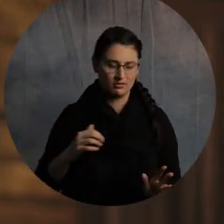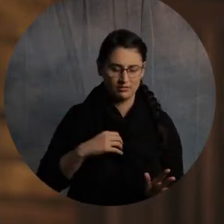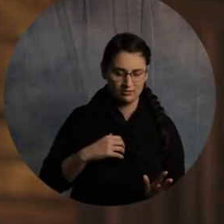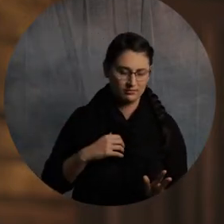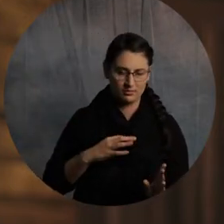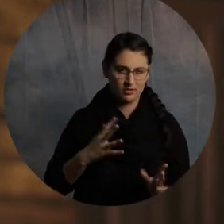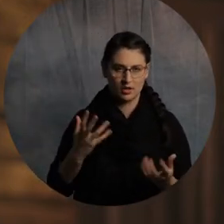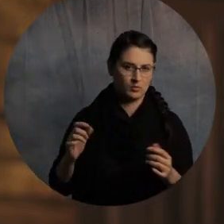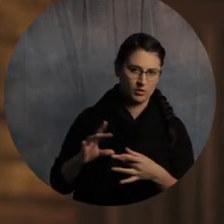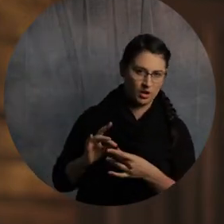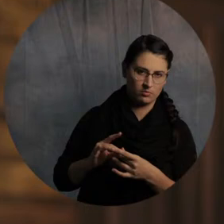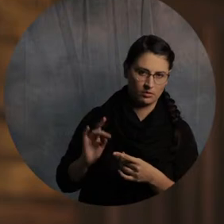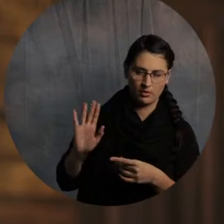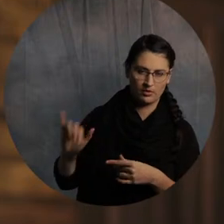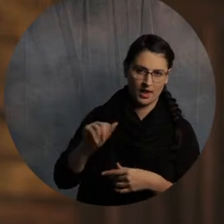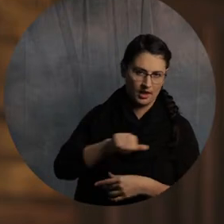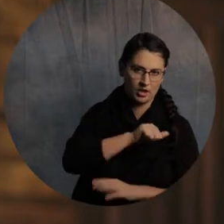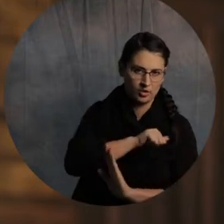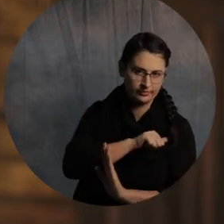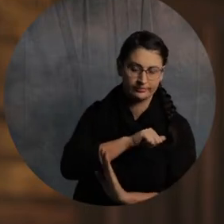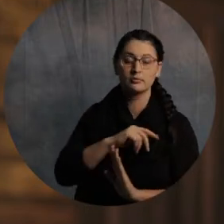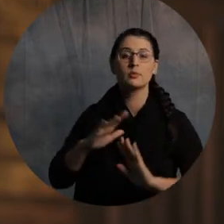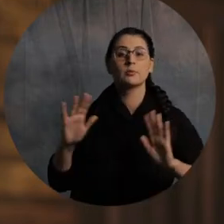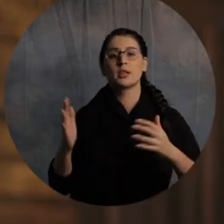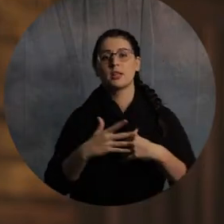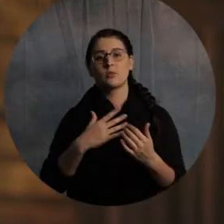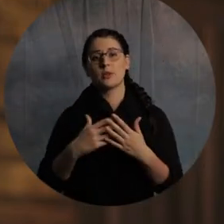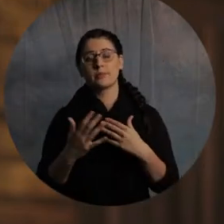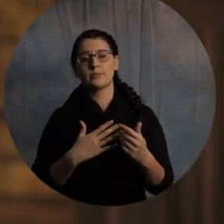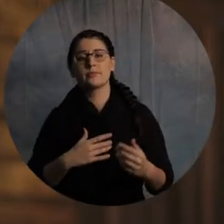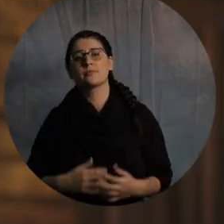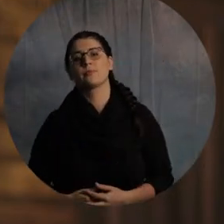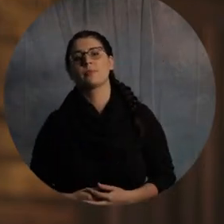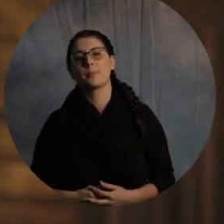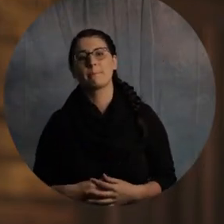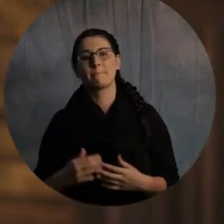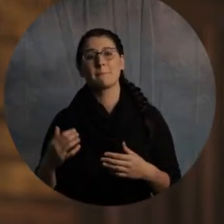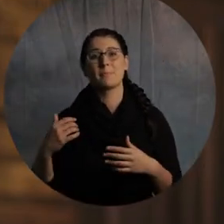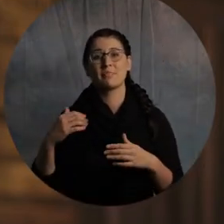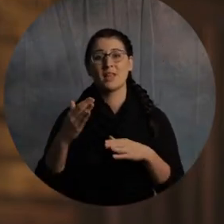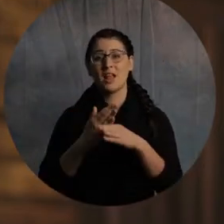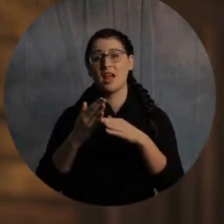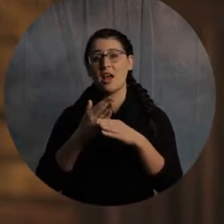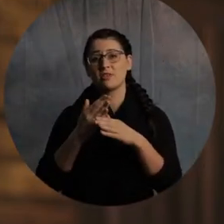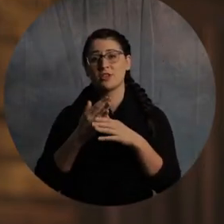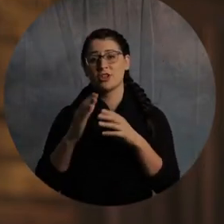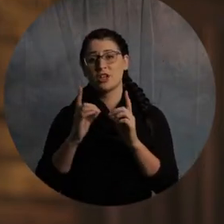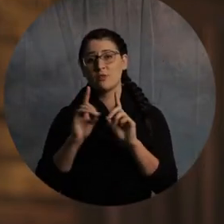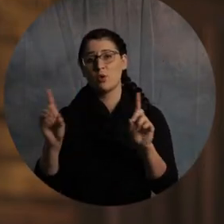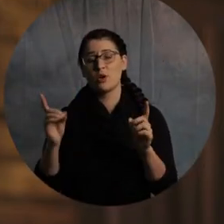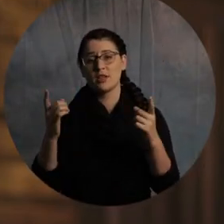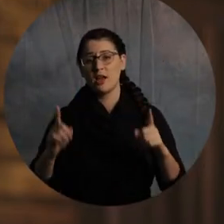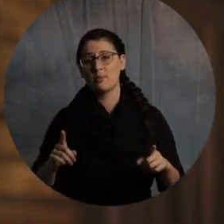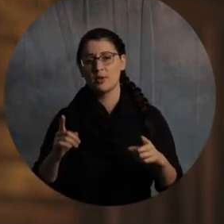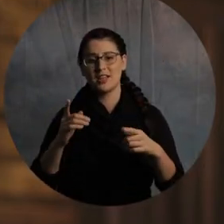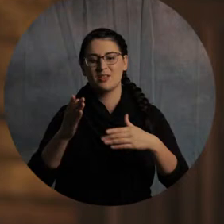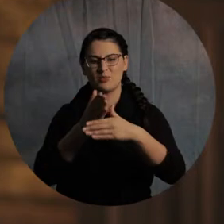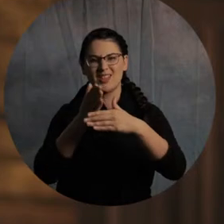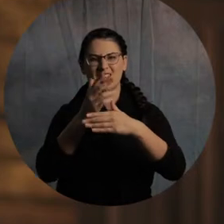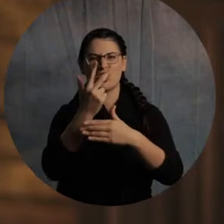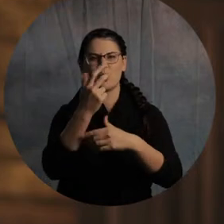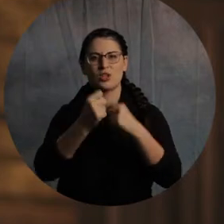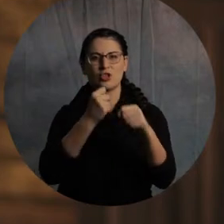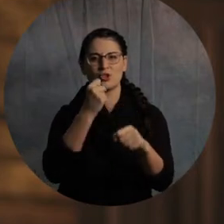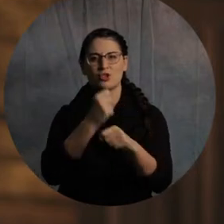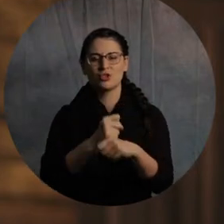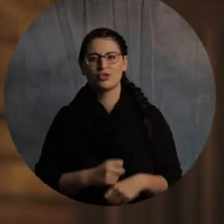But so three, three years, the average divorce happens within the first three years of marriage. Like you can't even get